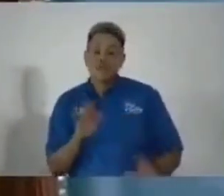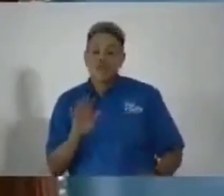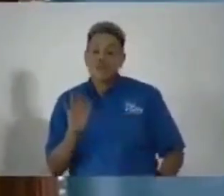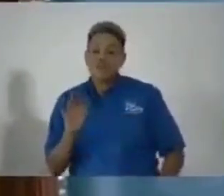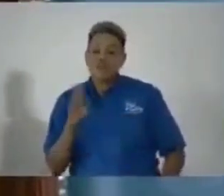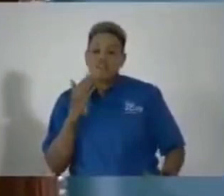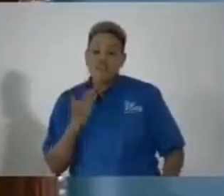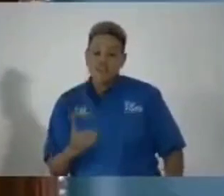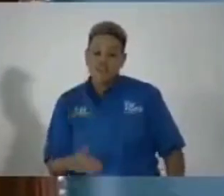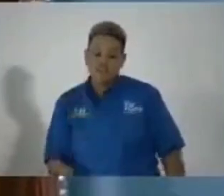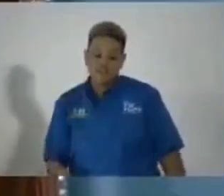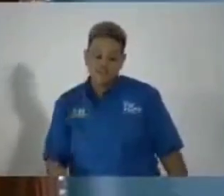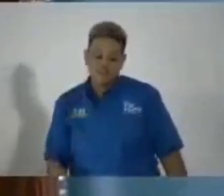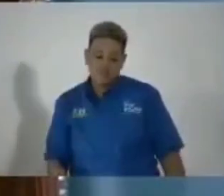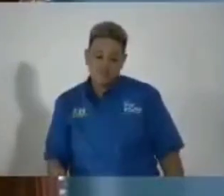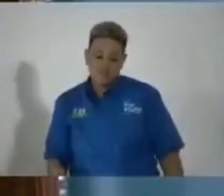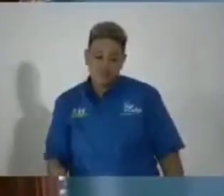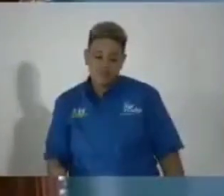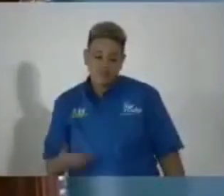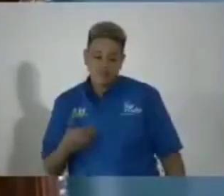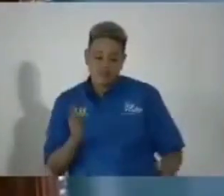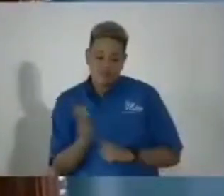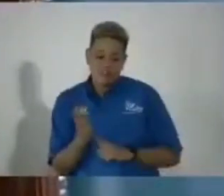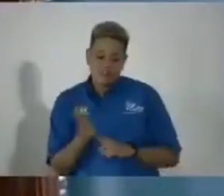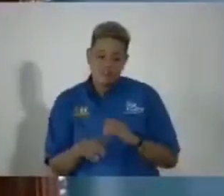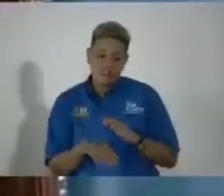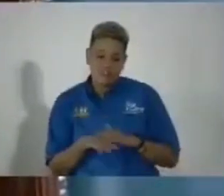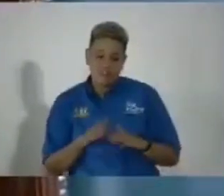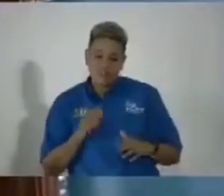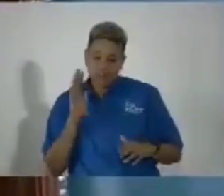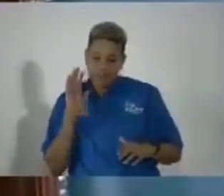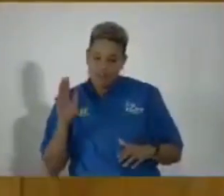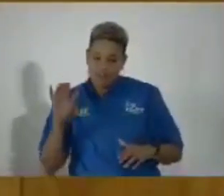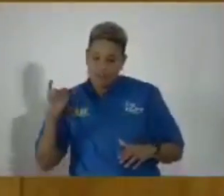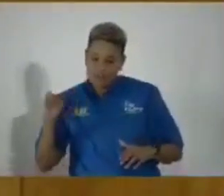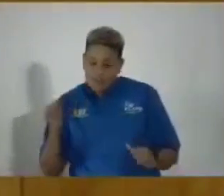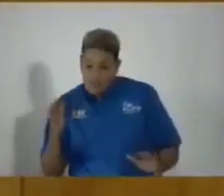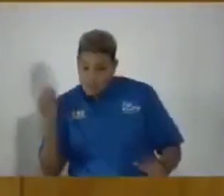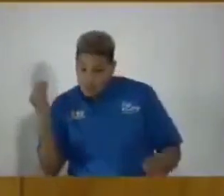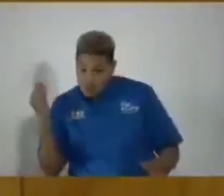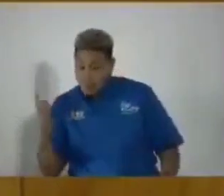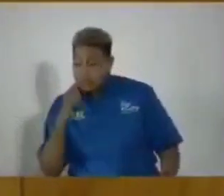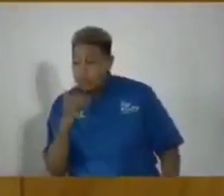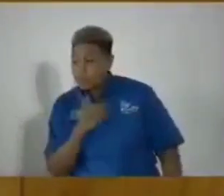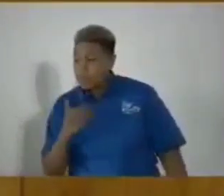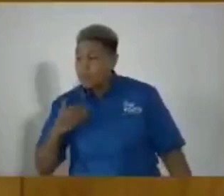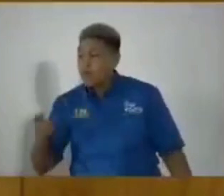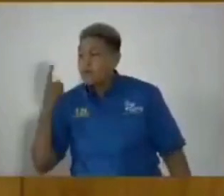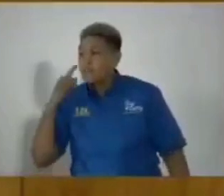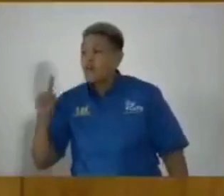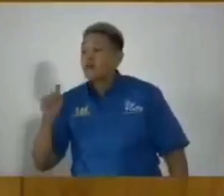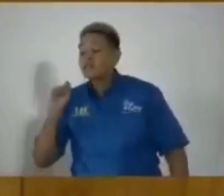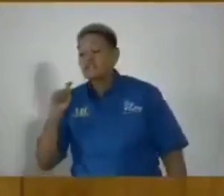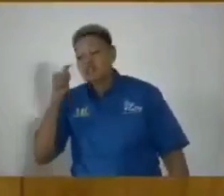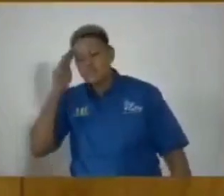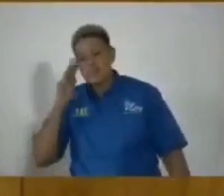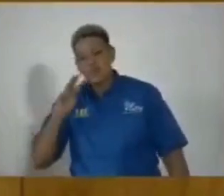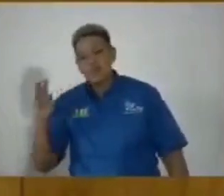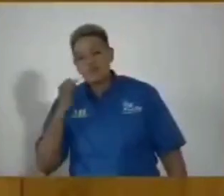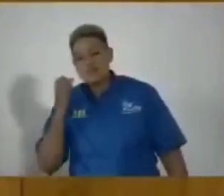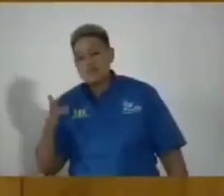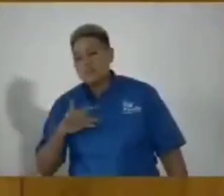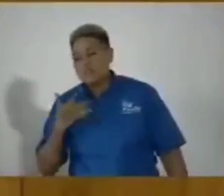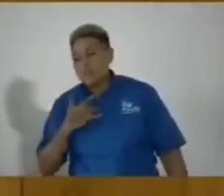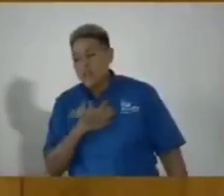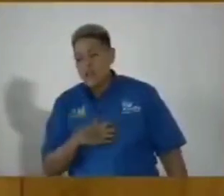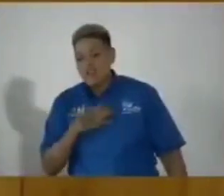thank you and your three minutes yes so i would just say to the member for saint mary western if you feel